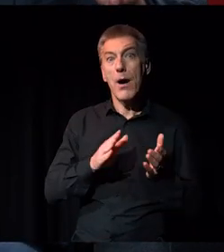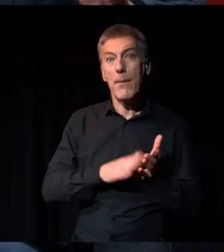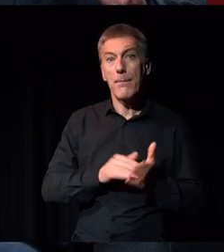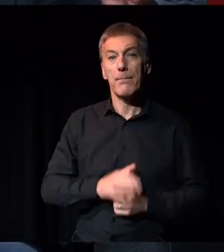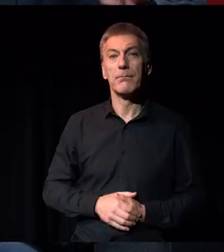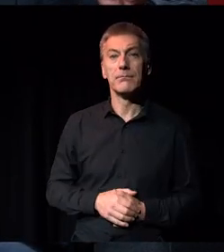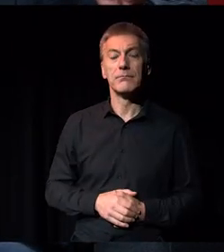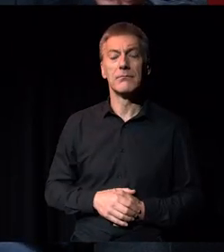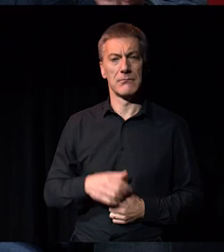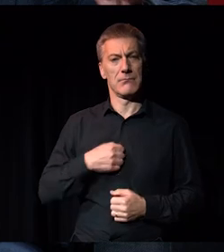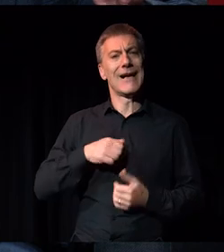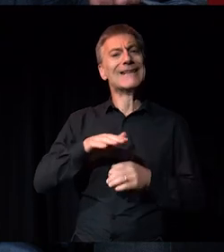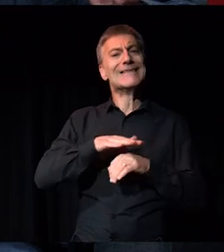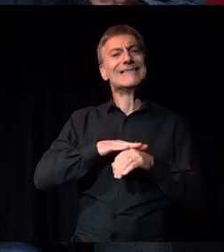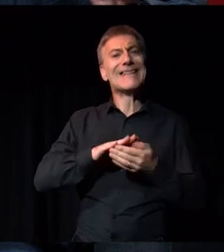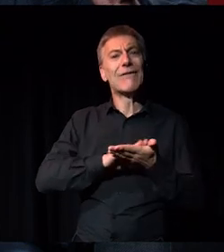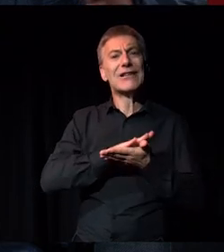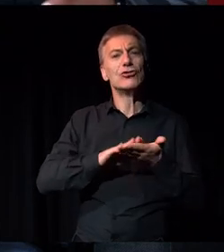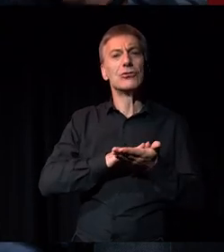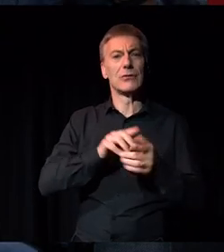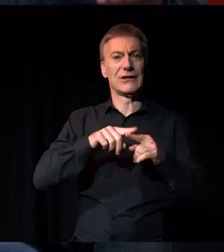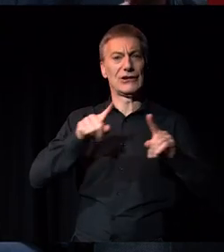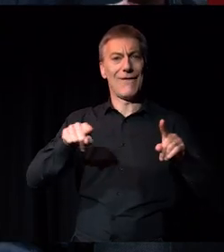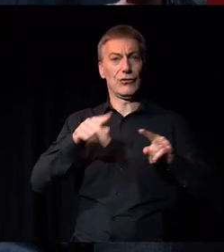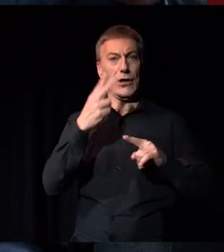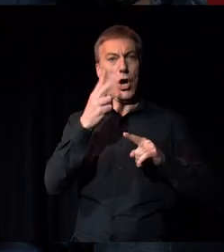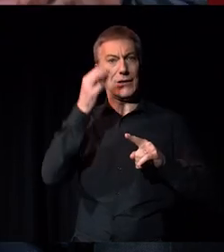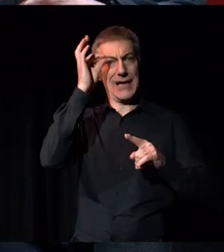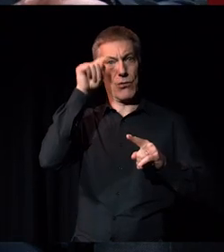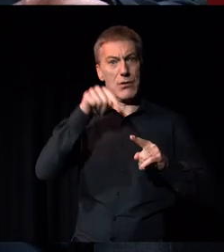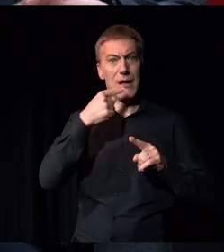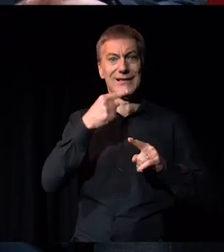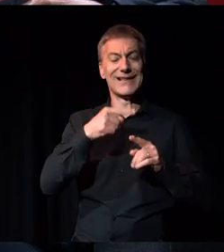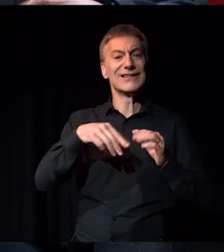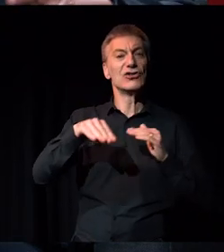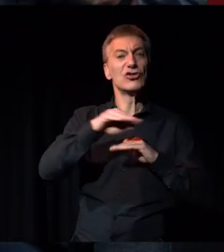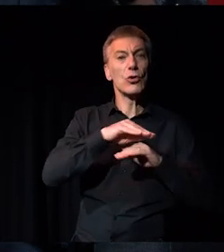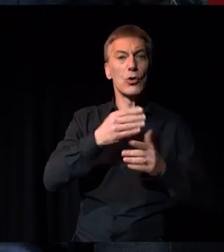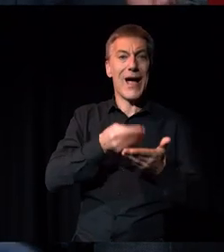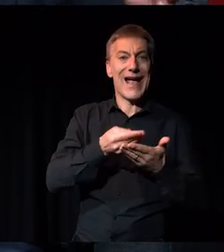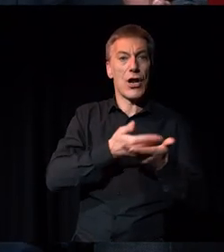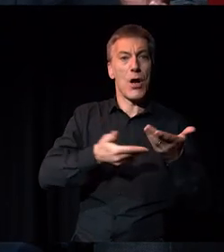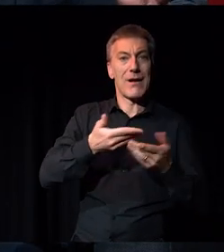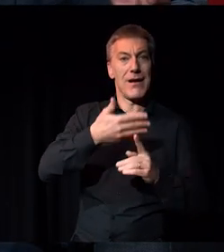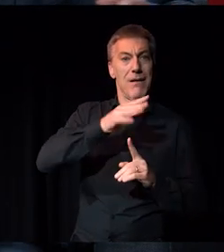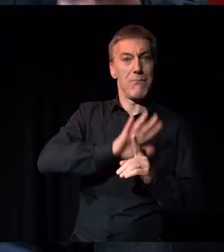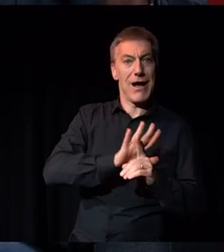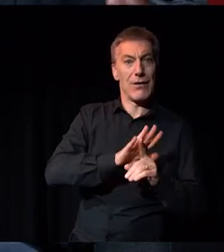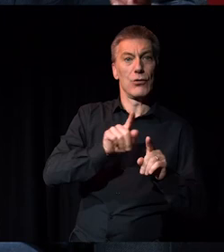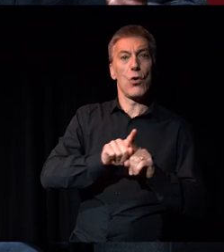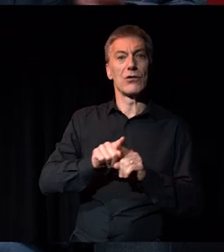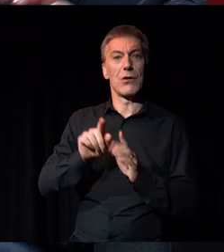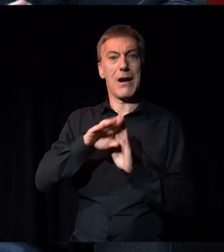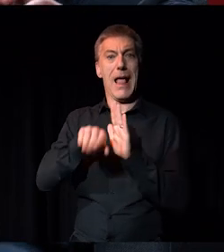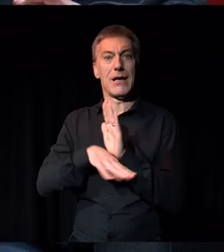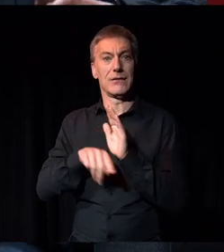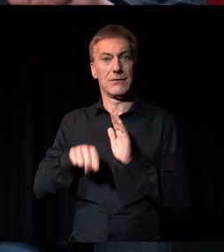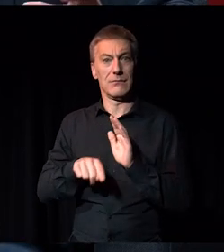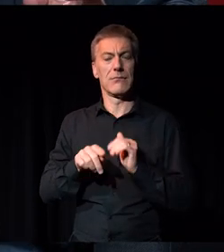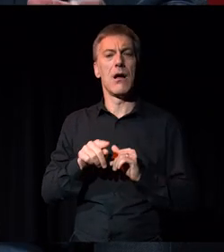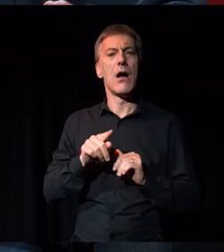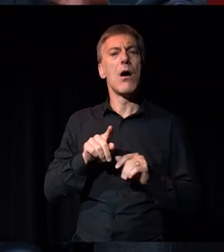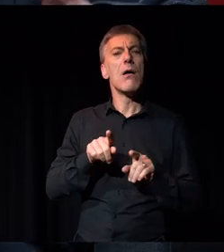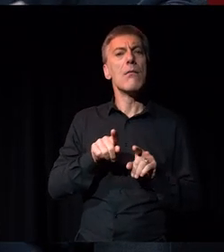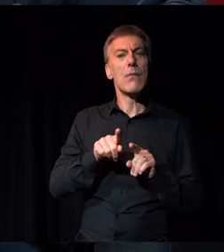Our definition of diversity at the Arts Council includes socio-economic background and class but historically we've always